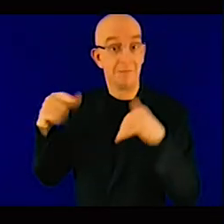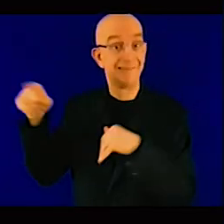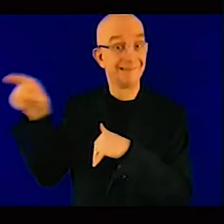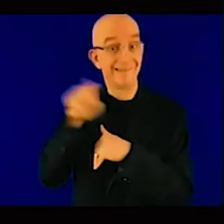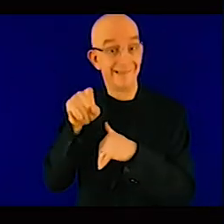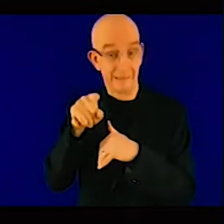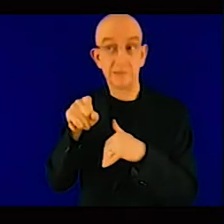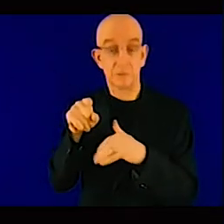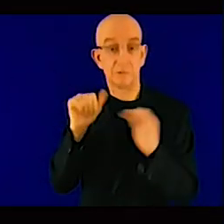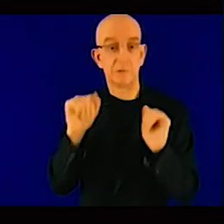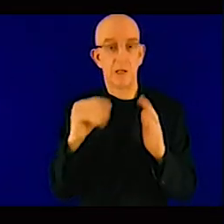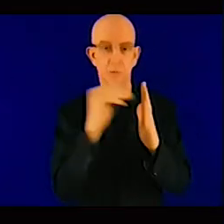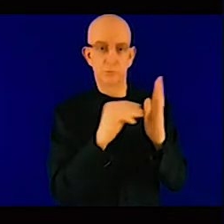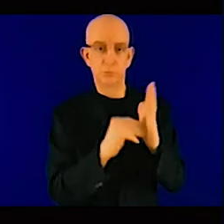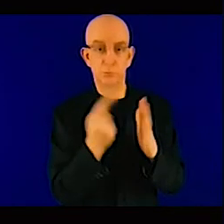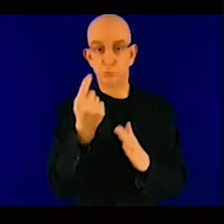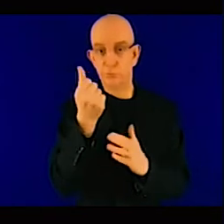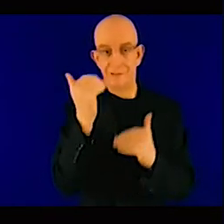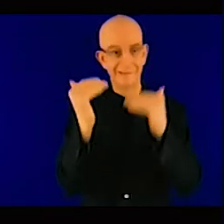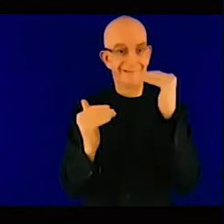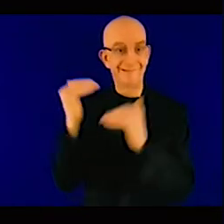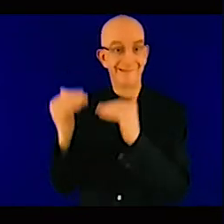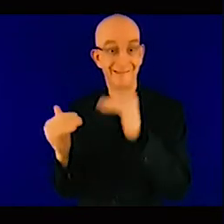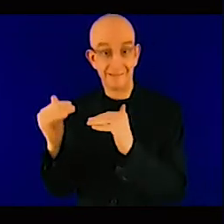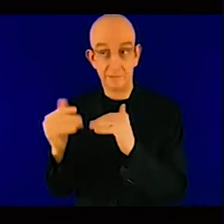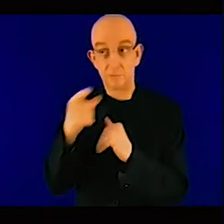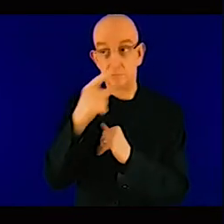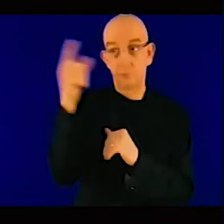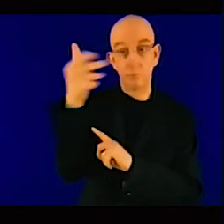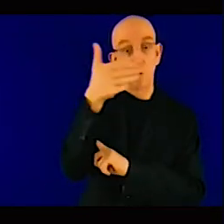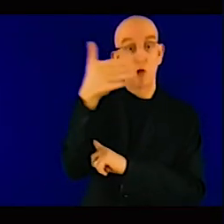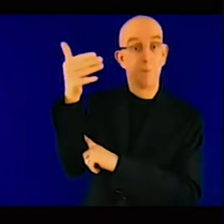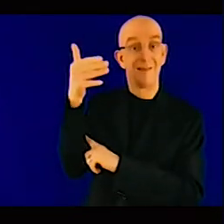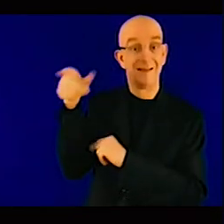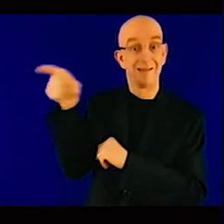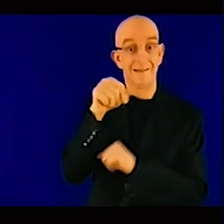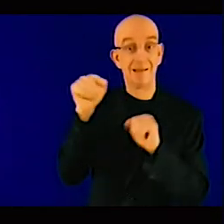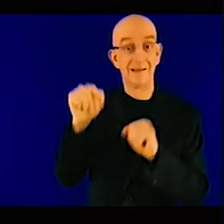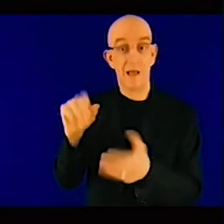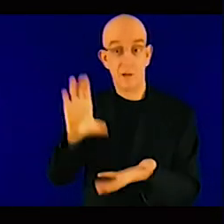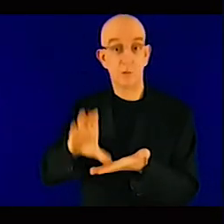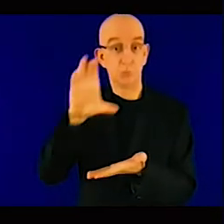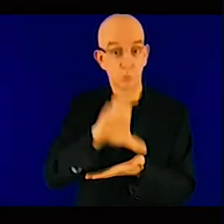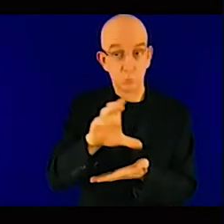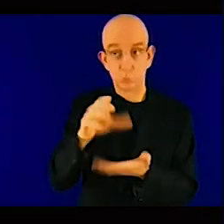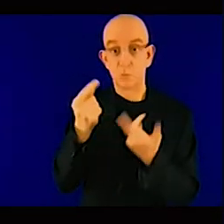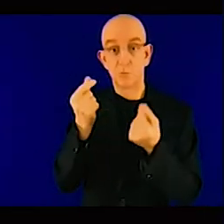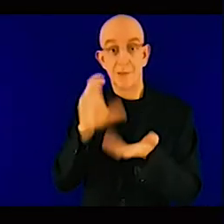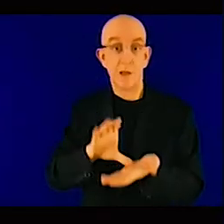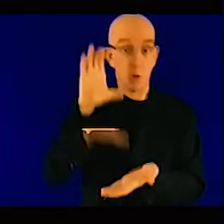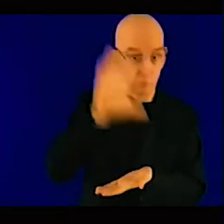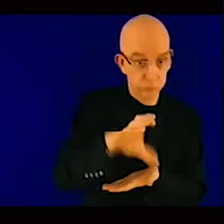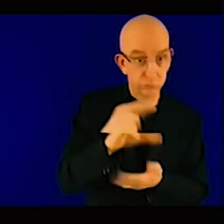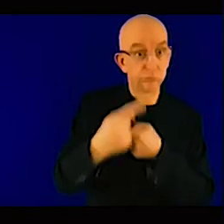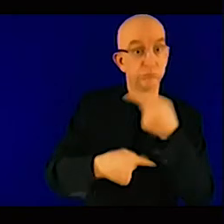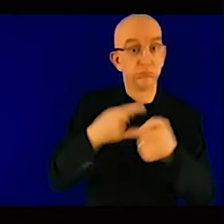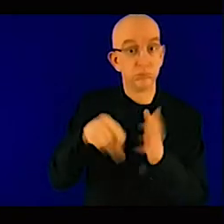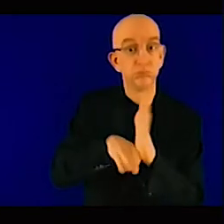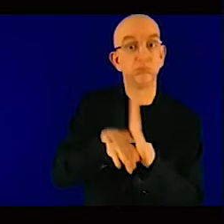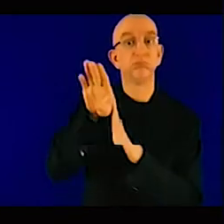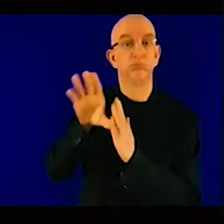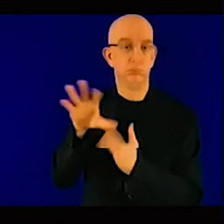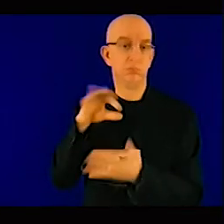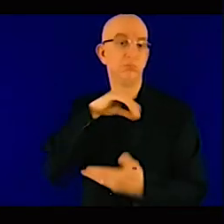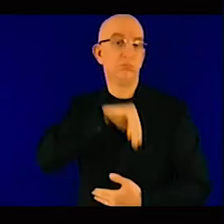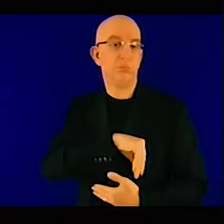And if the government can do that, can the customer pay? And you will see that it is not